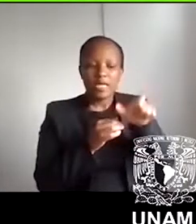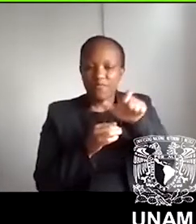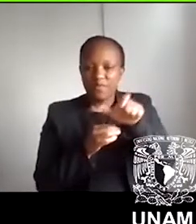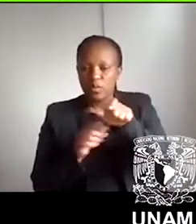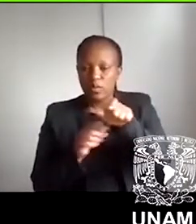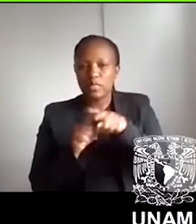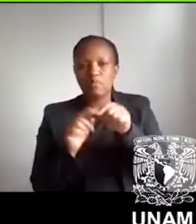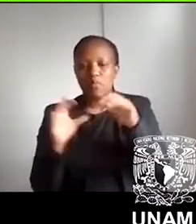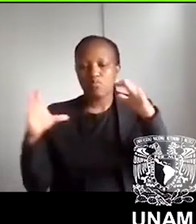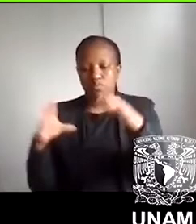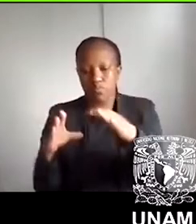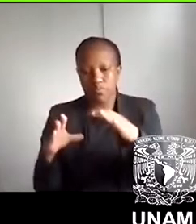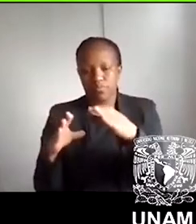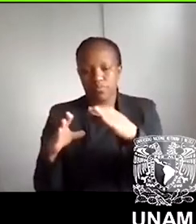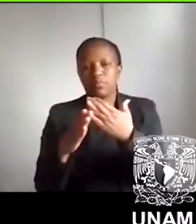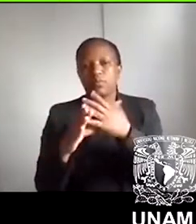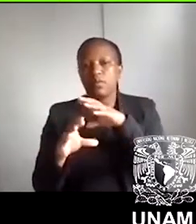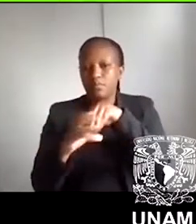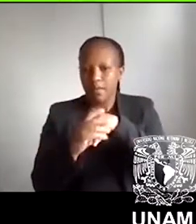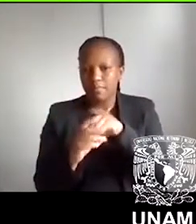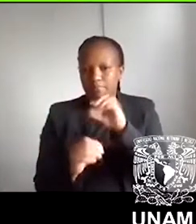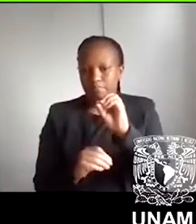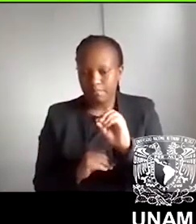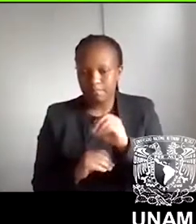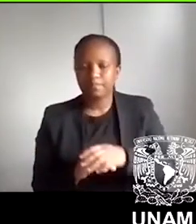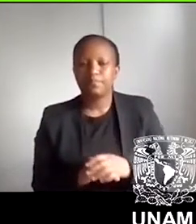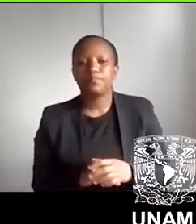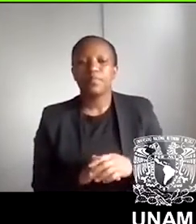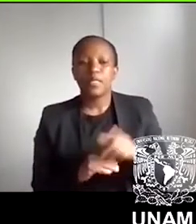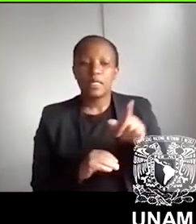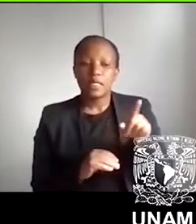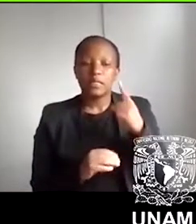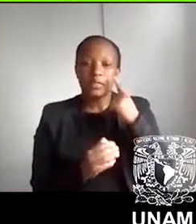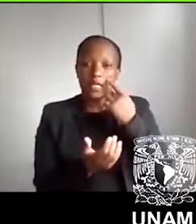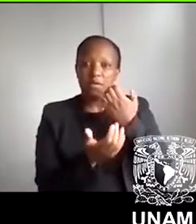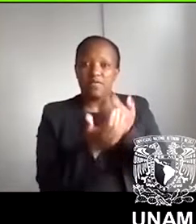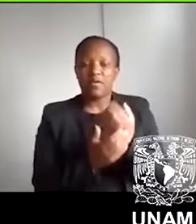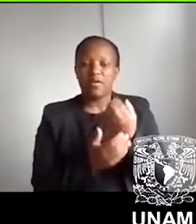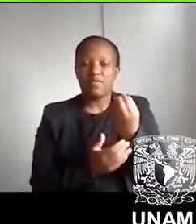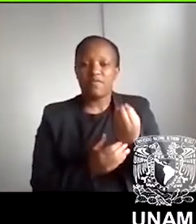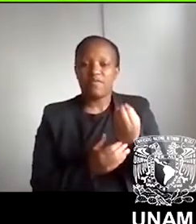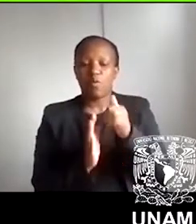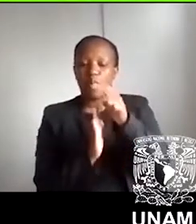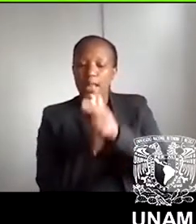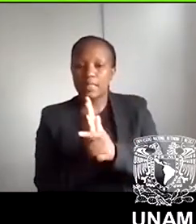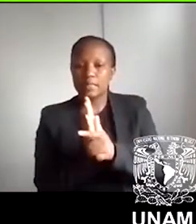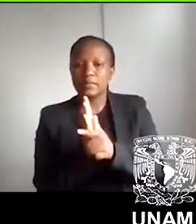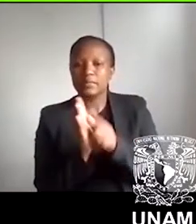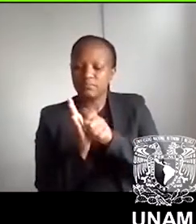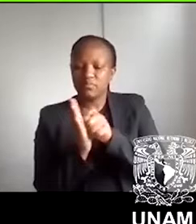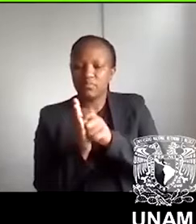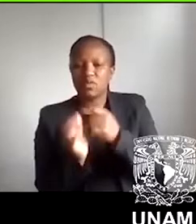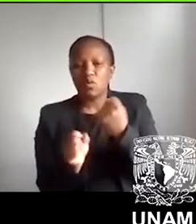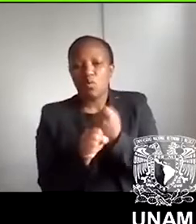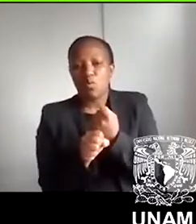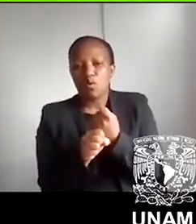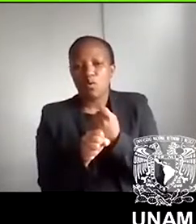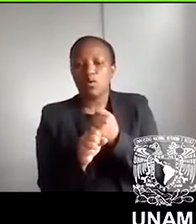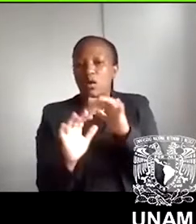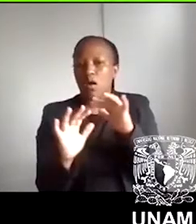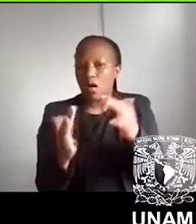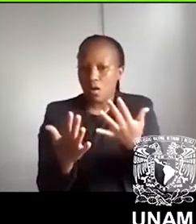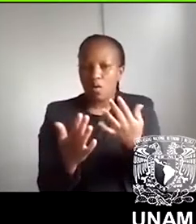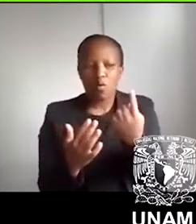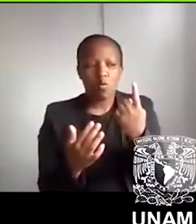memory. This tension becomes evident when literary works seem to answer to the question of how a